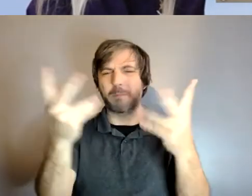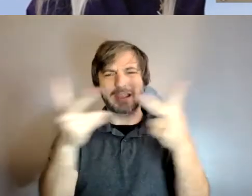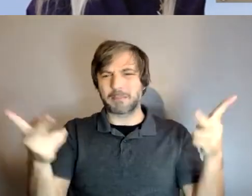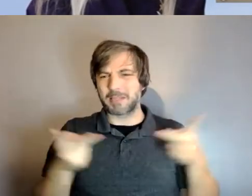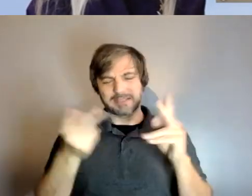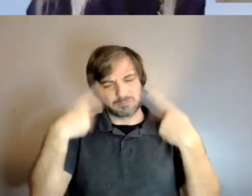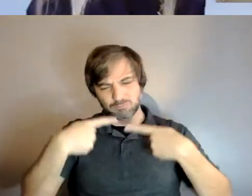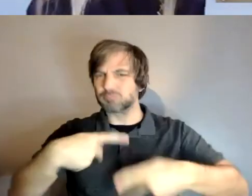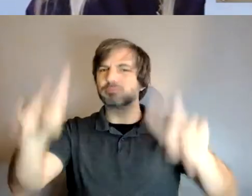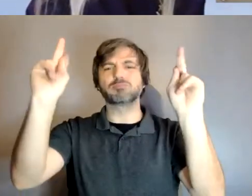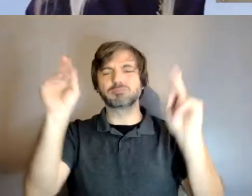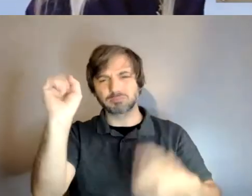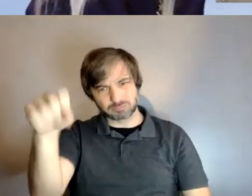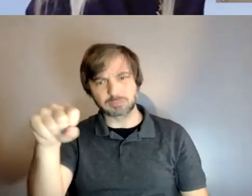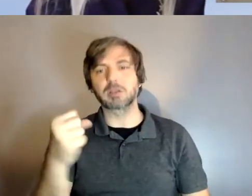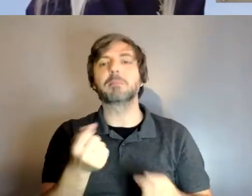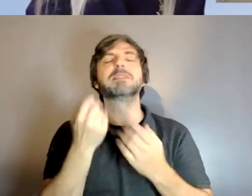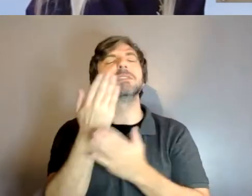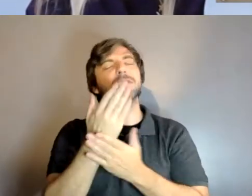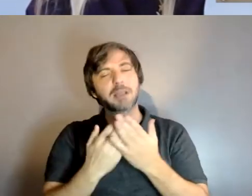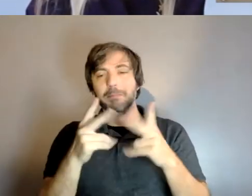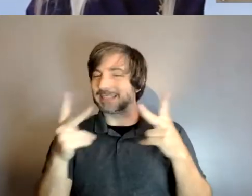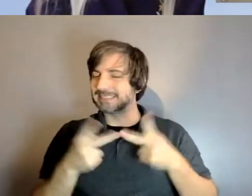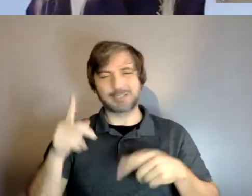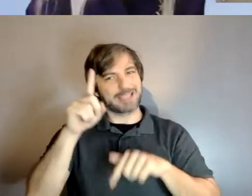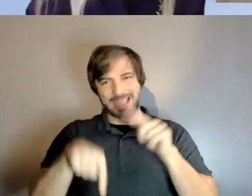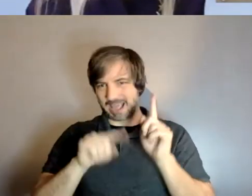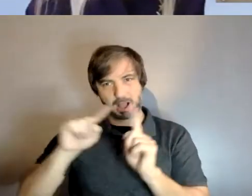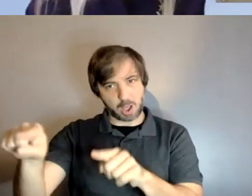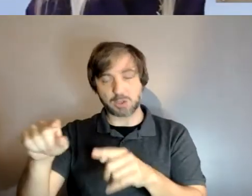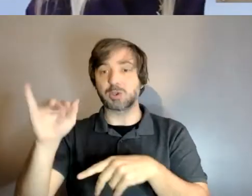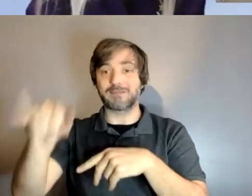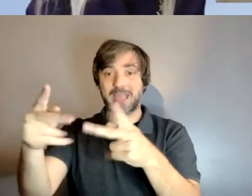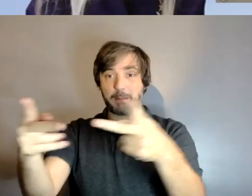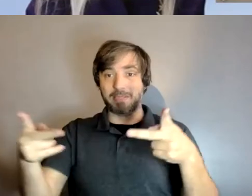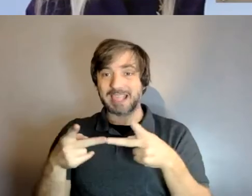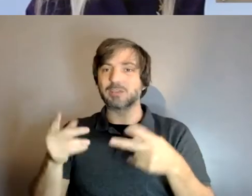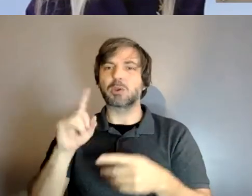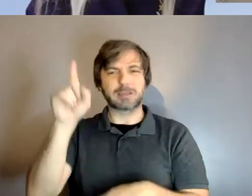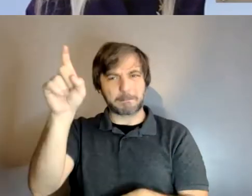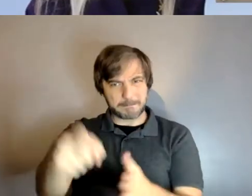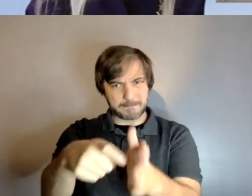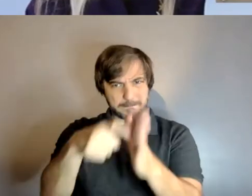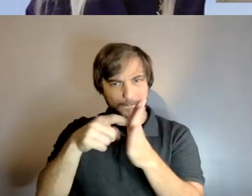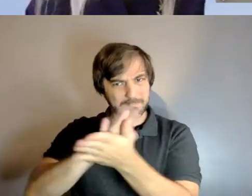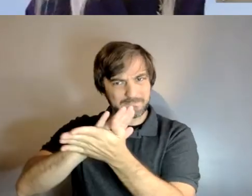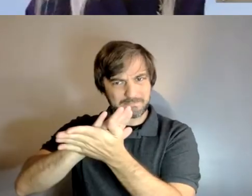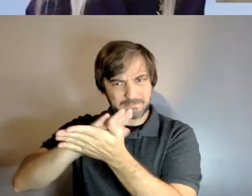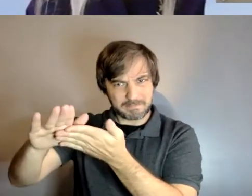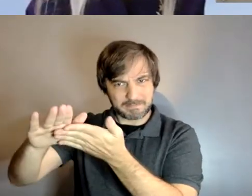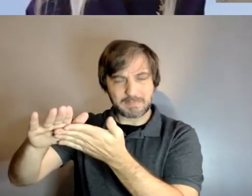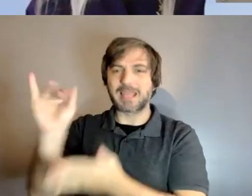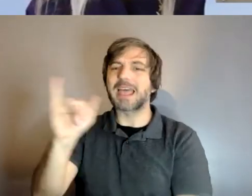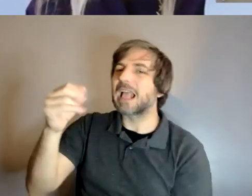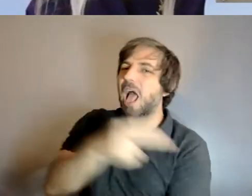couple places where they cannot go so anywhere that is a sanitary environment such as the icu in the